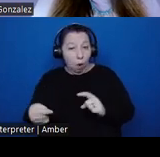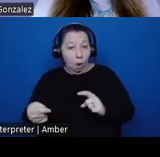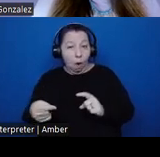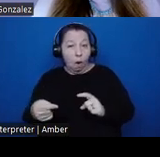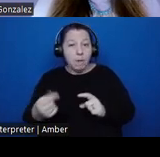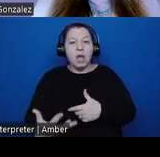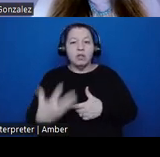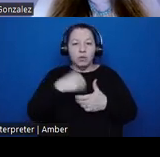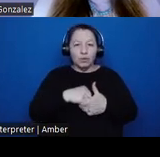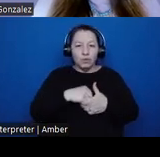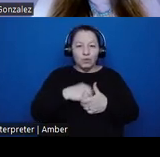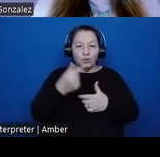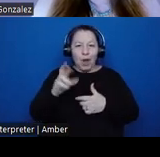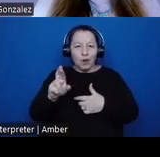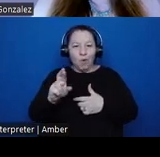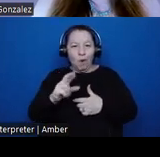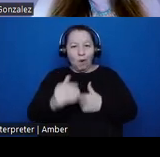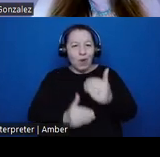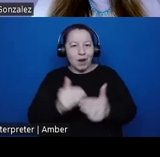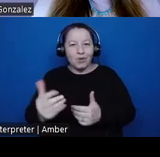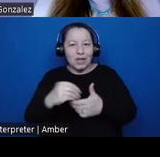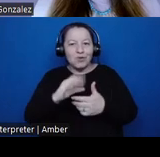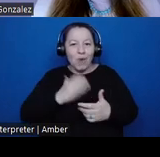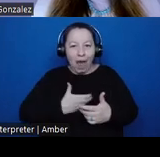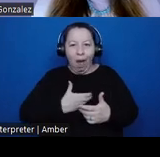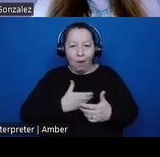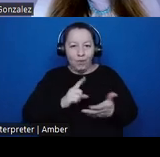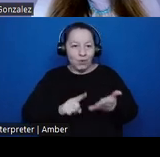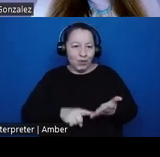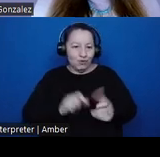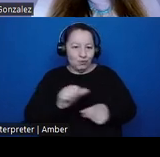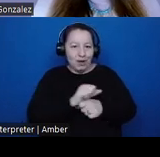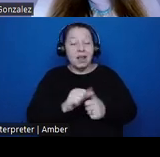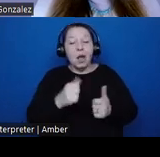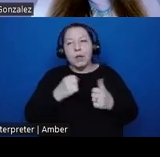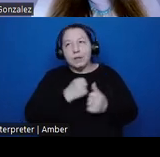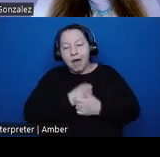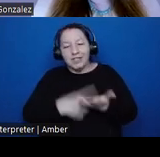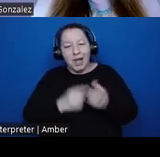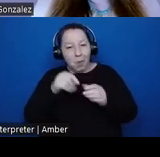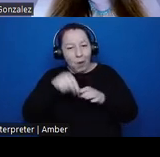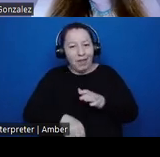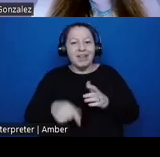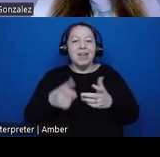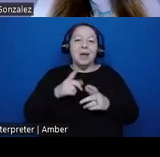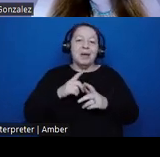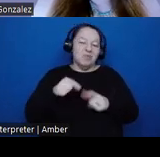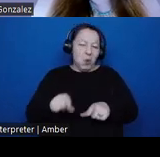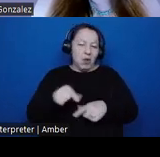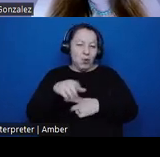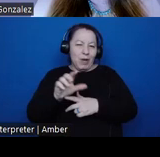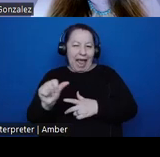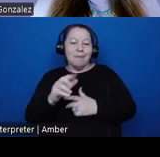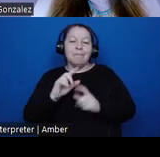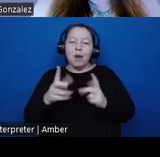practices. And again, I'd love to talk more about this during our Q&A, but I want to focus on the second aspect of how we minimize harm.